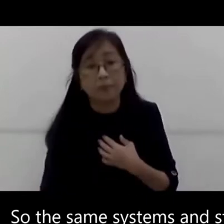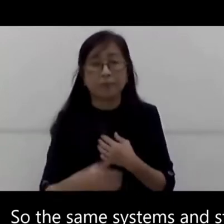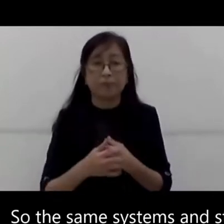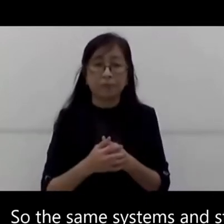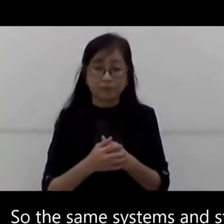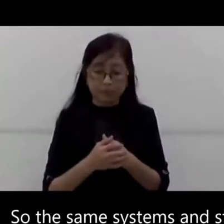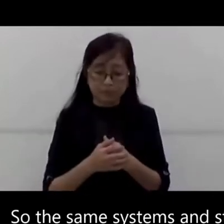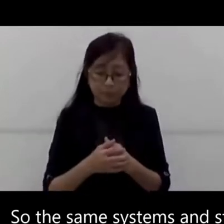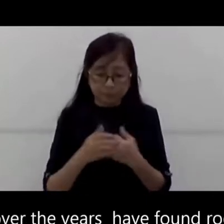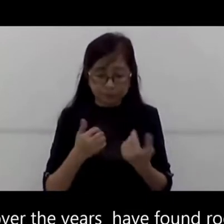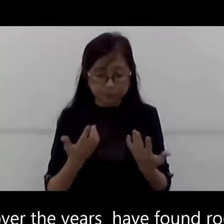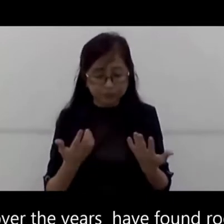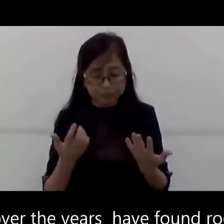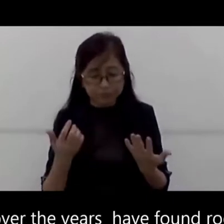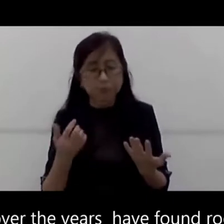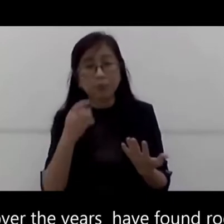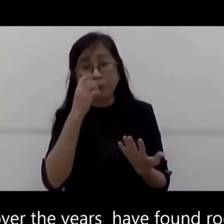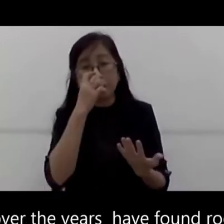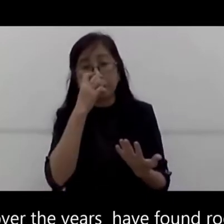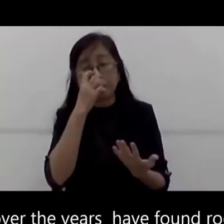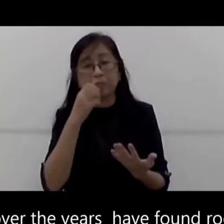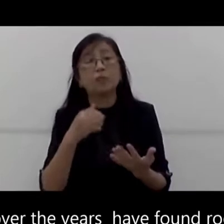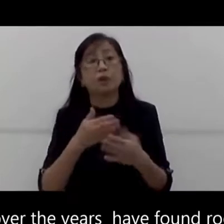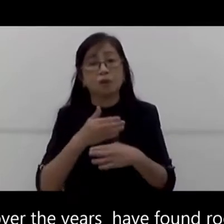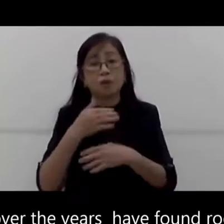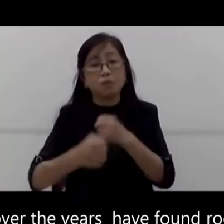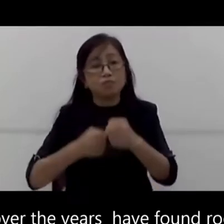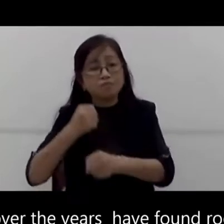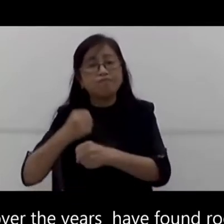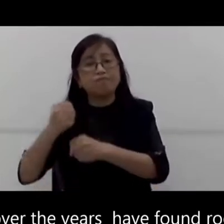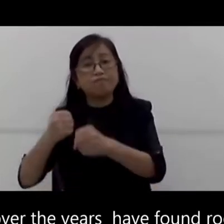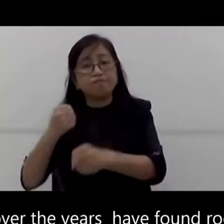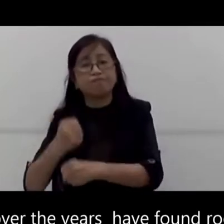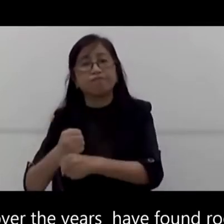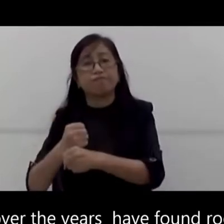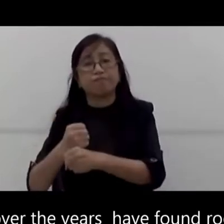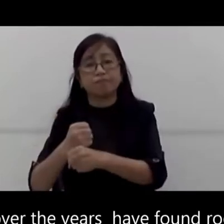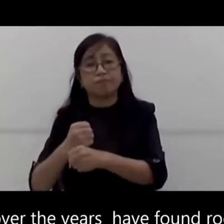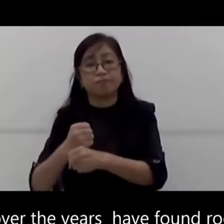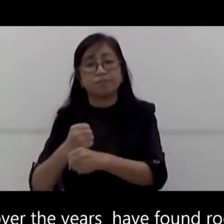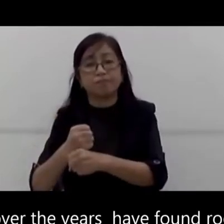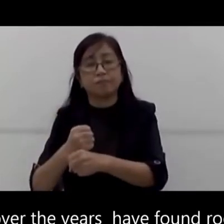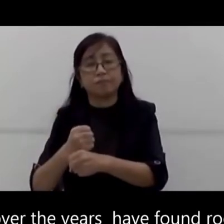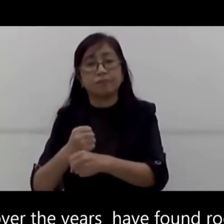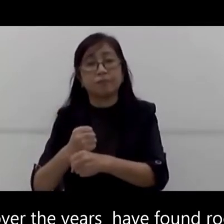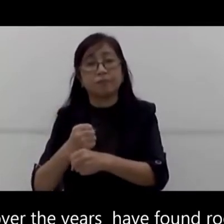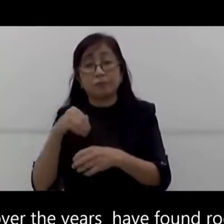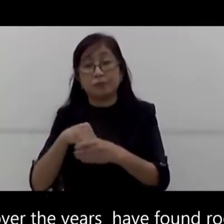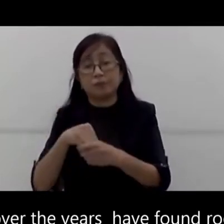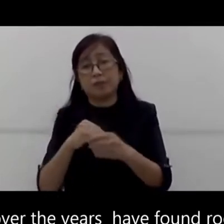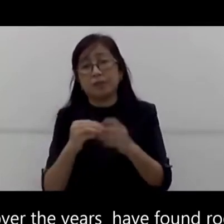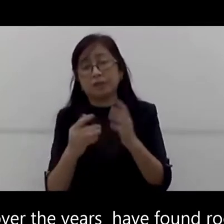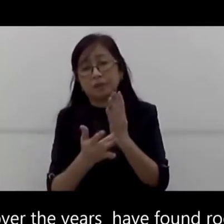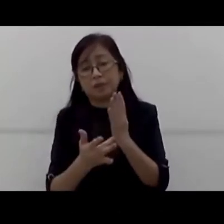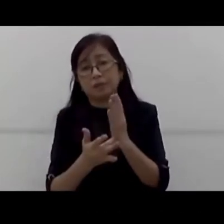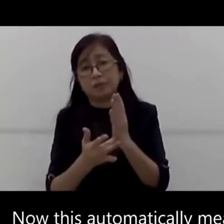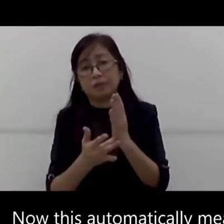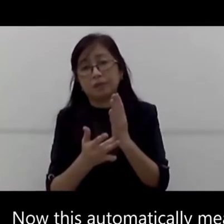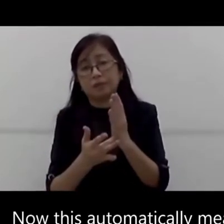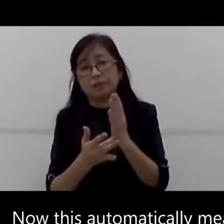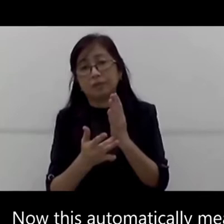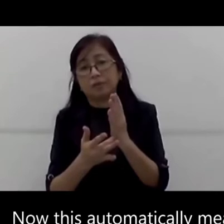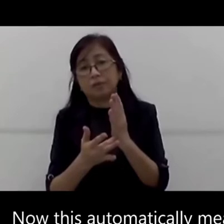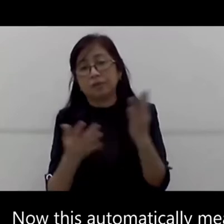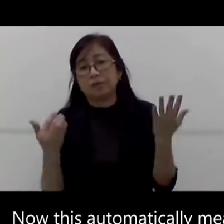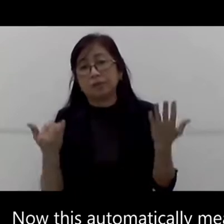differences that divide us over the years, have found its root and positions in technology and tech-related spaces. Now, this